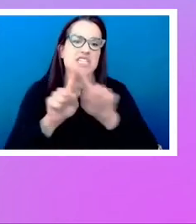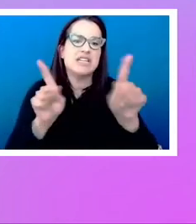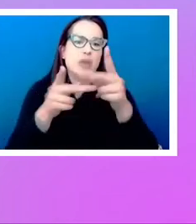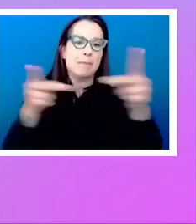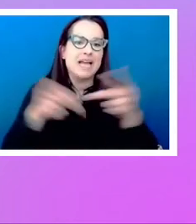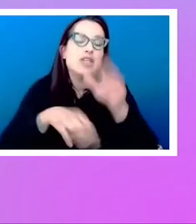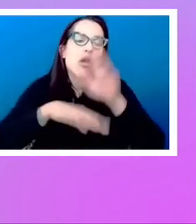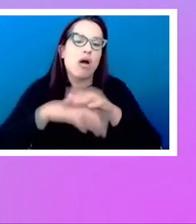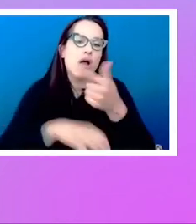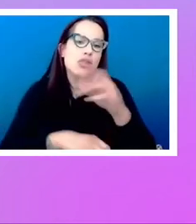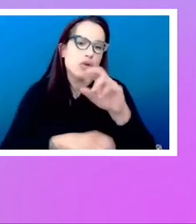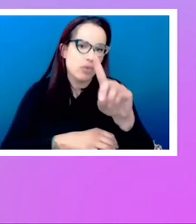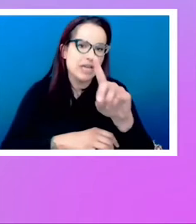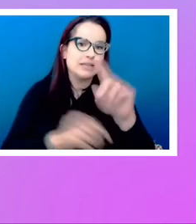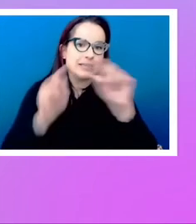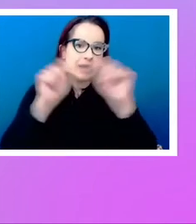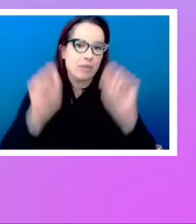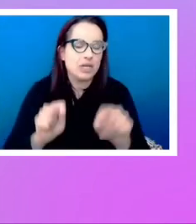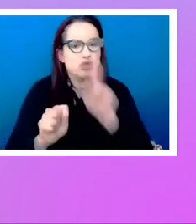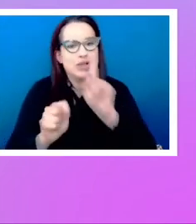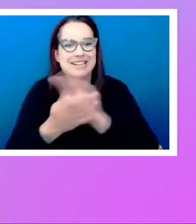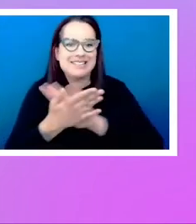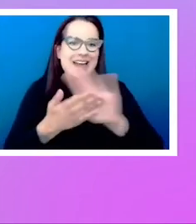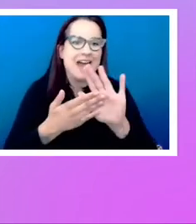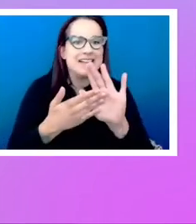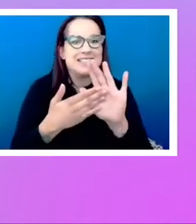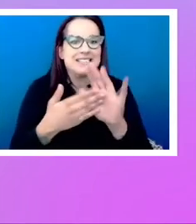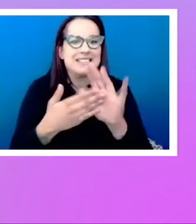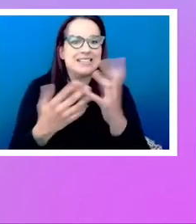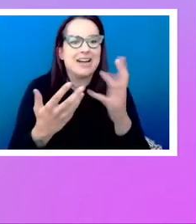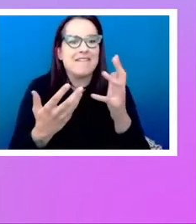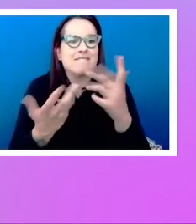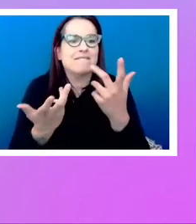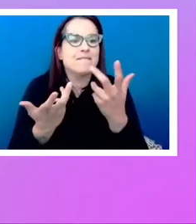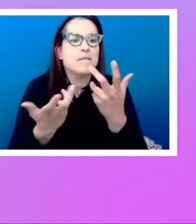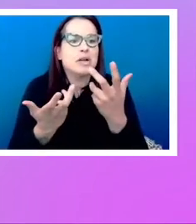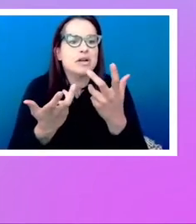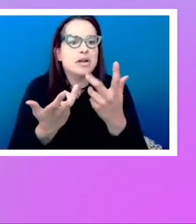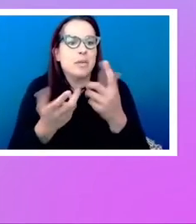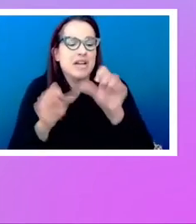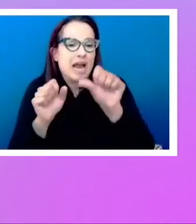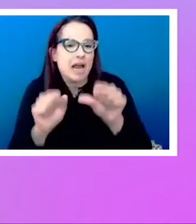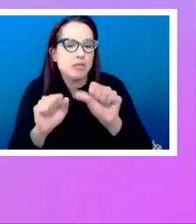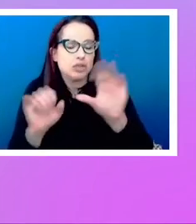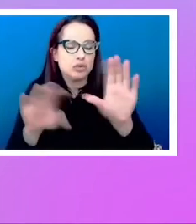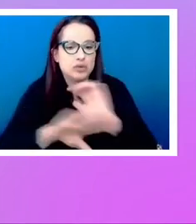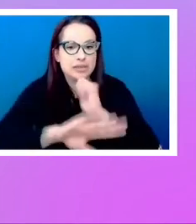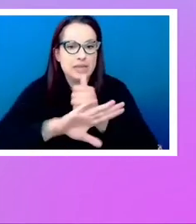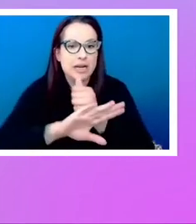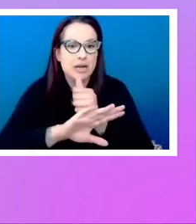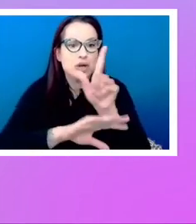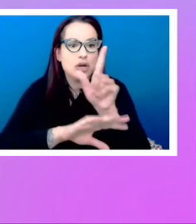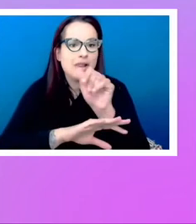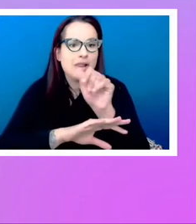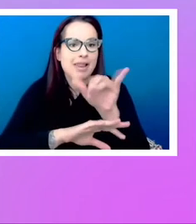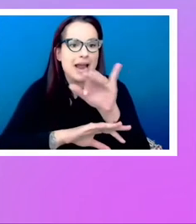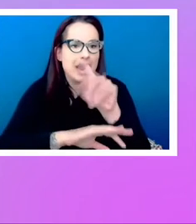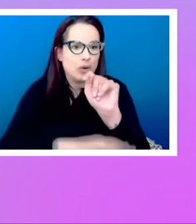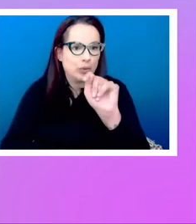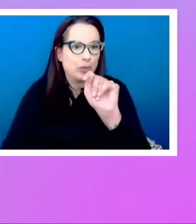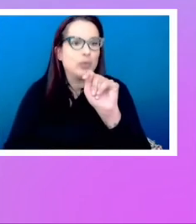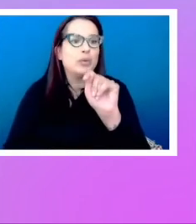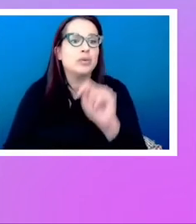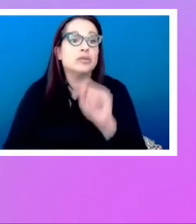grid template areas. It's very nice sort of ASCII art method of doing your layout. Now this gives me a